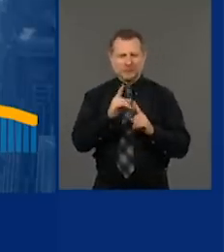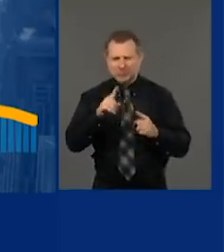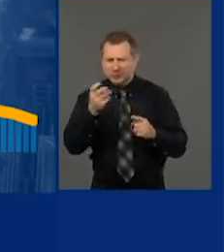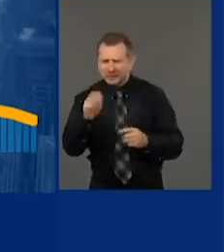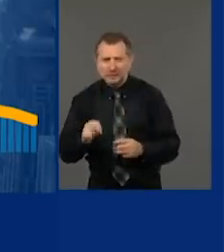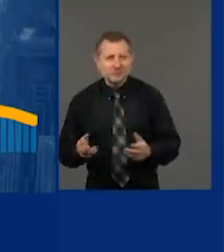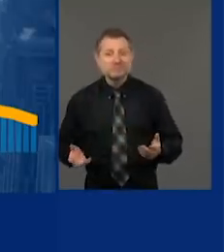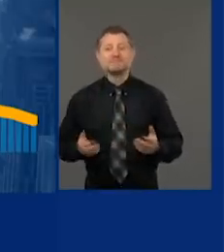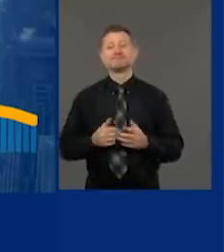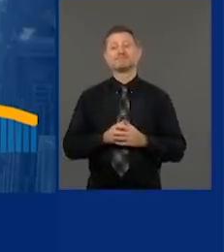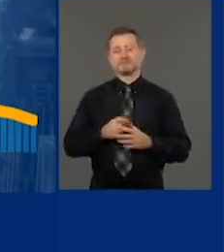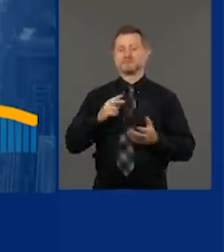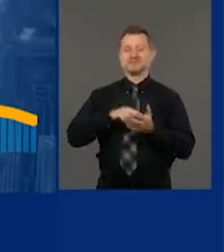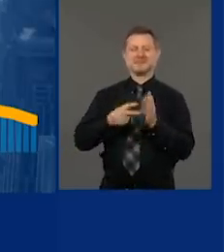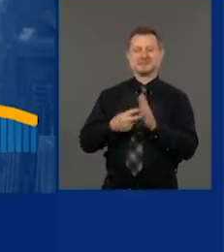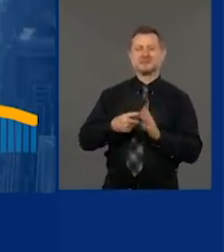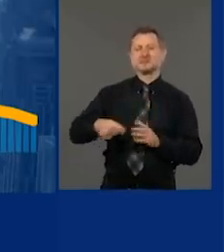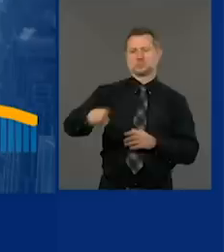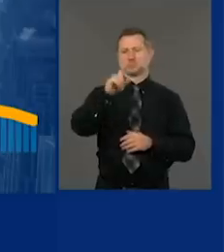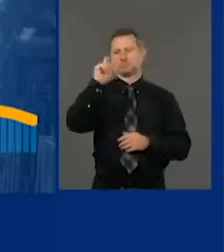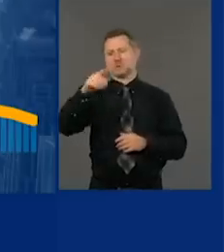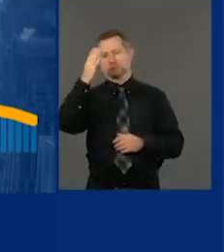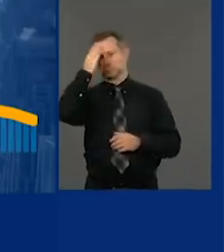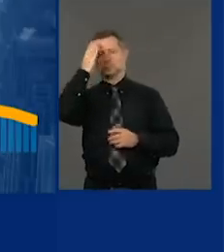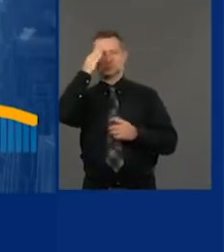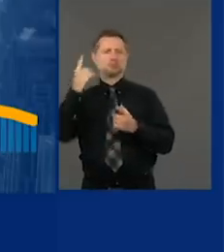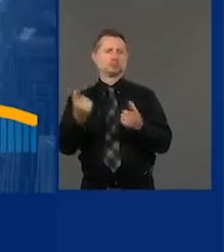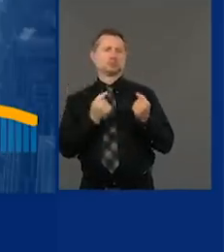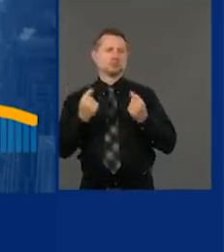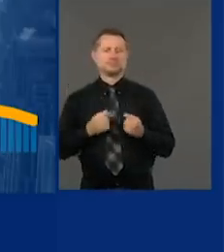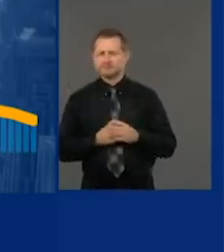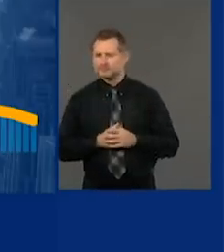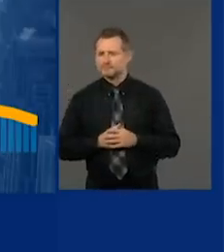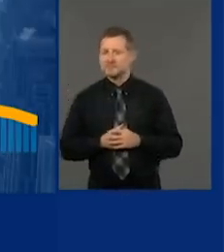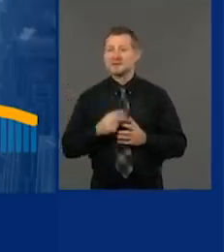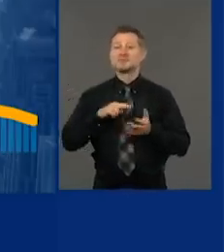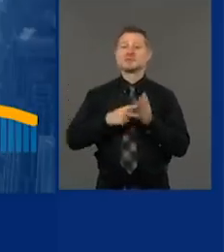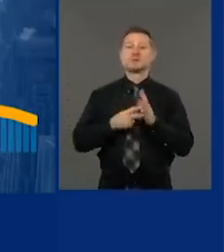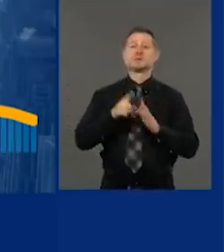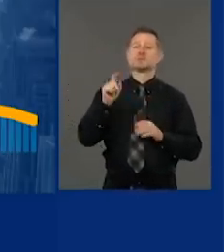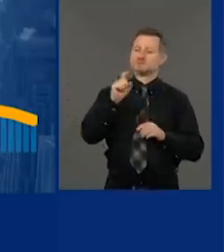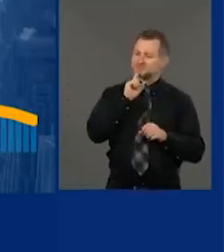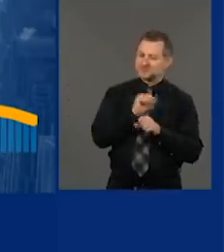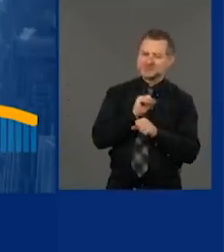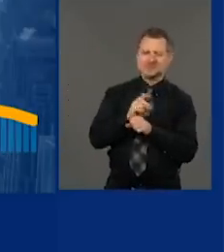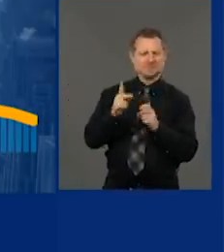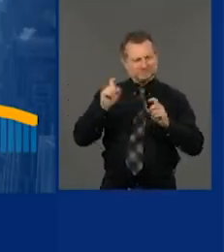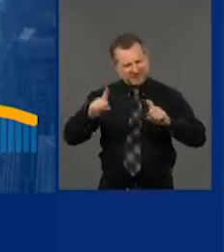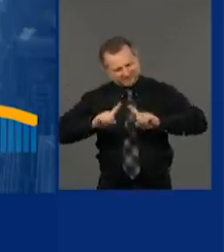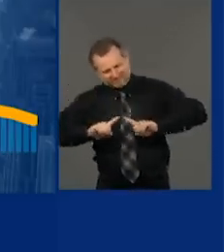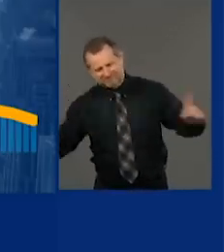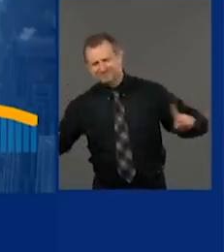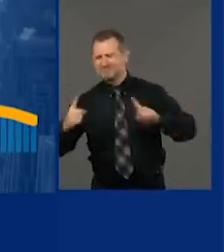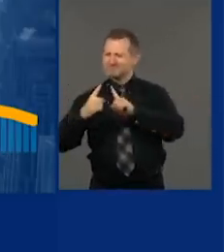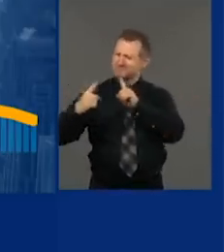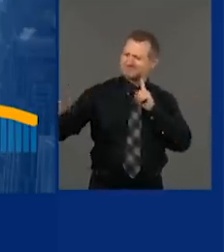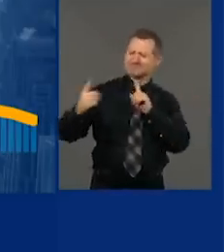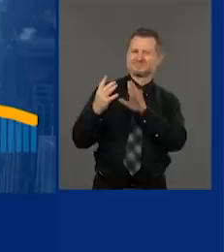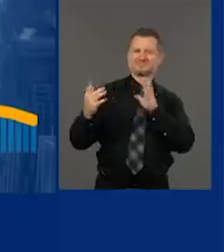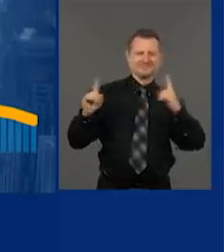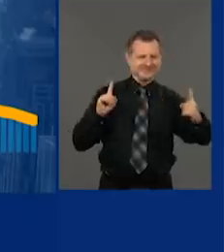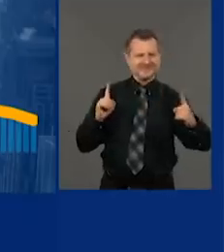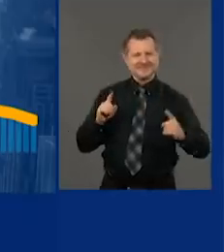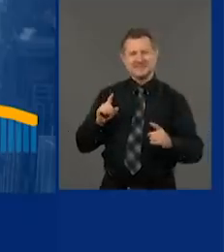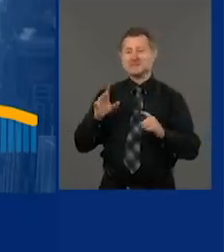you stop it. What does that mean? When the social distancing works? When the closed-down policies work?